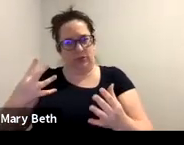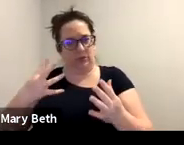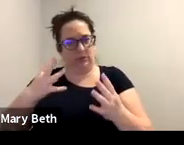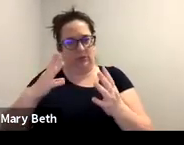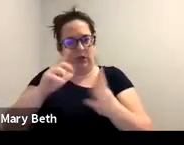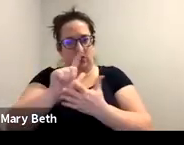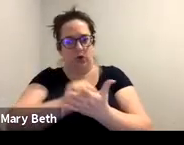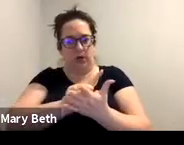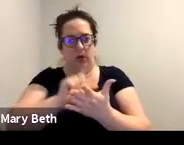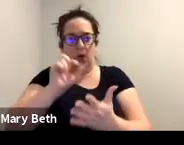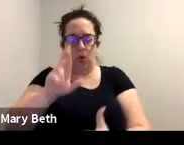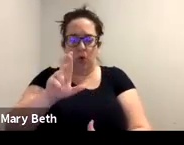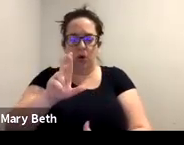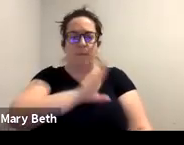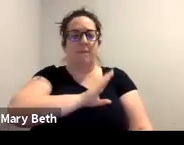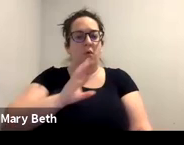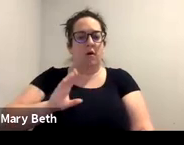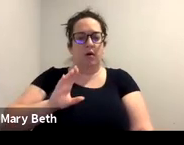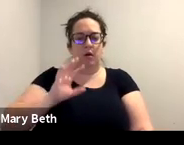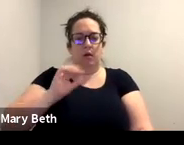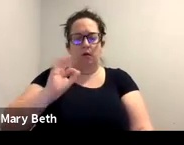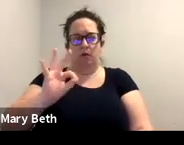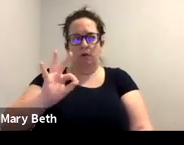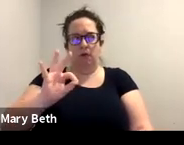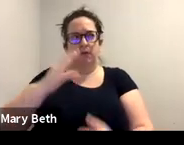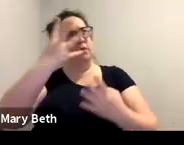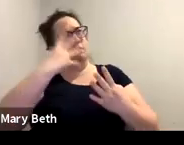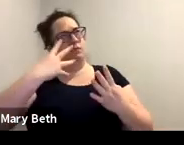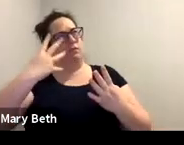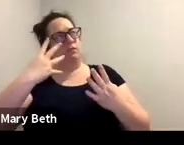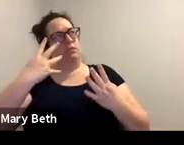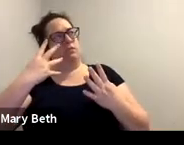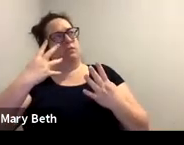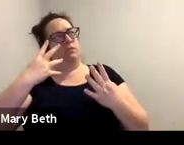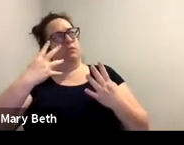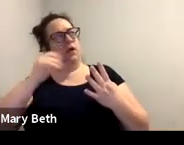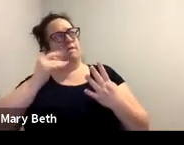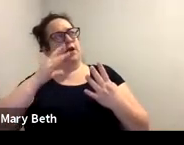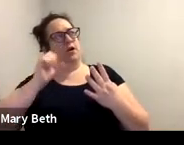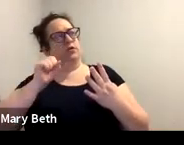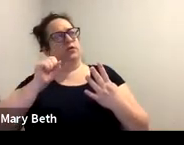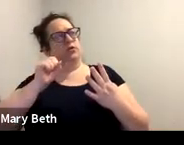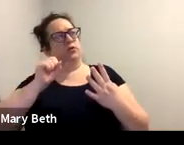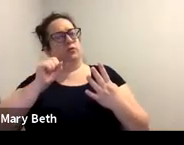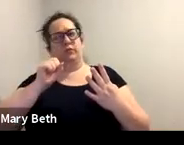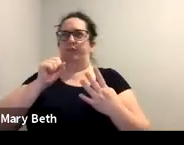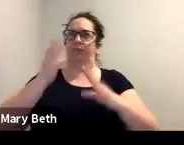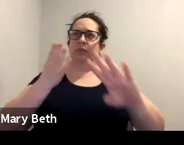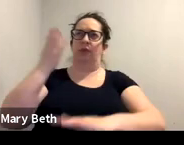uh, board of immigration, uh, board of immigration appeals representative, um,